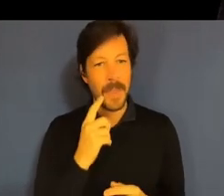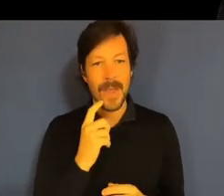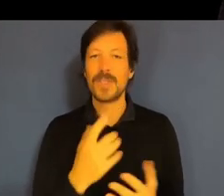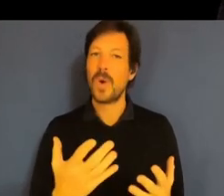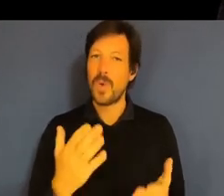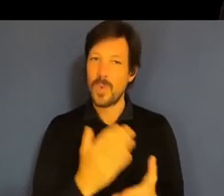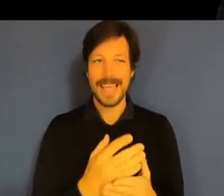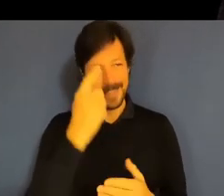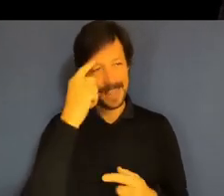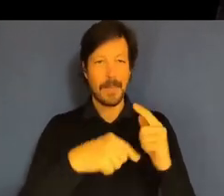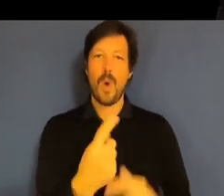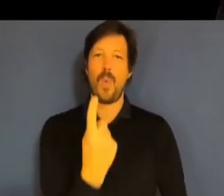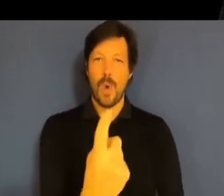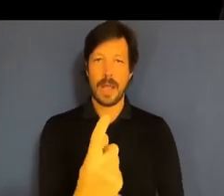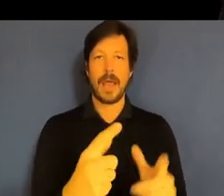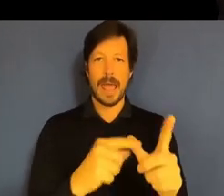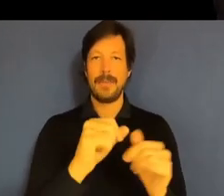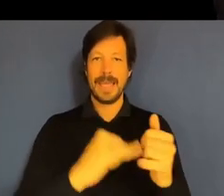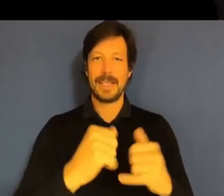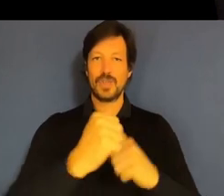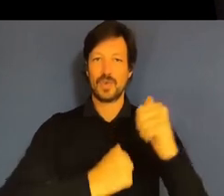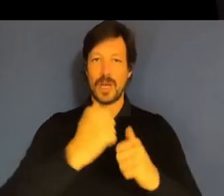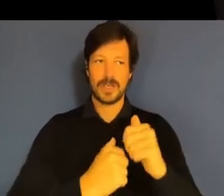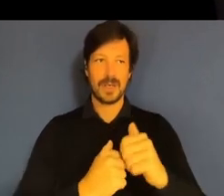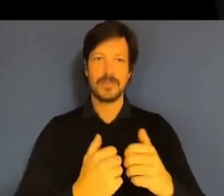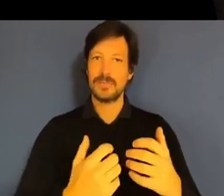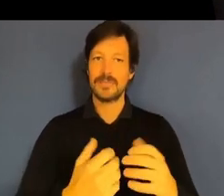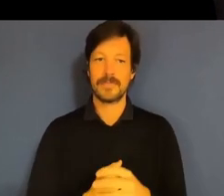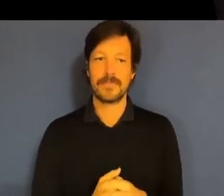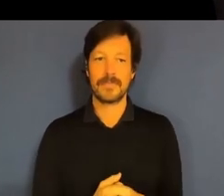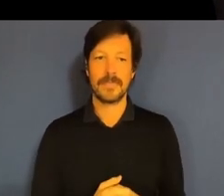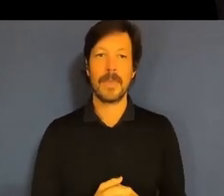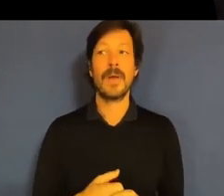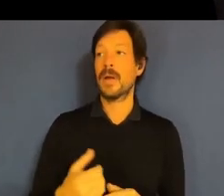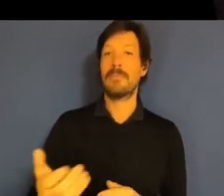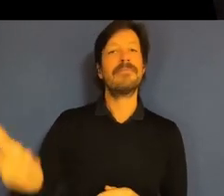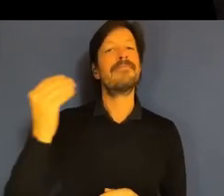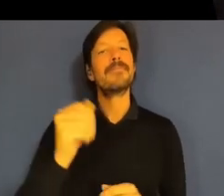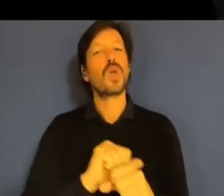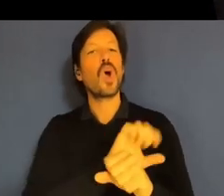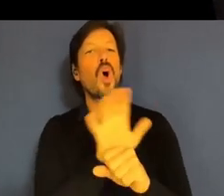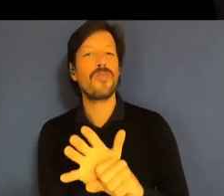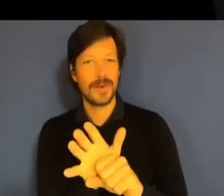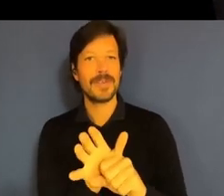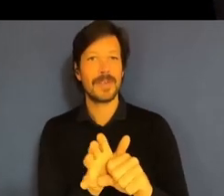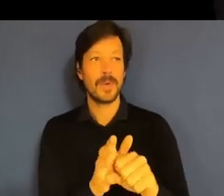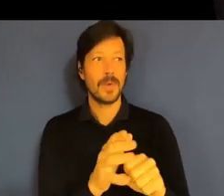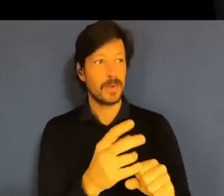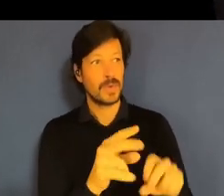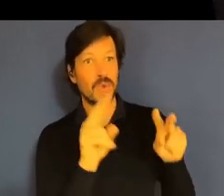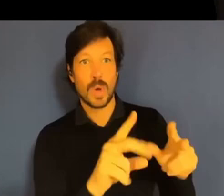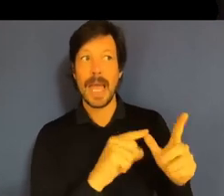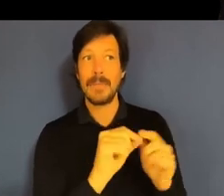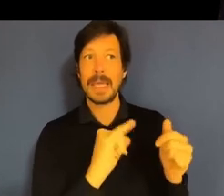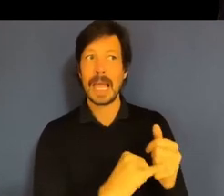structure because just the sheer complexity of issues. And we saw during COVID that the APS actually responded, I think, very